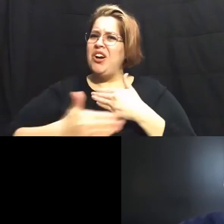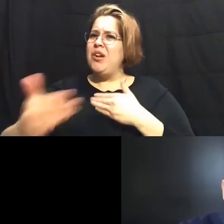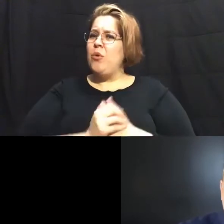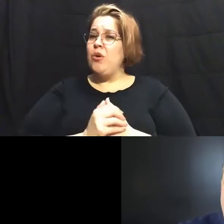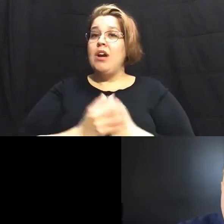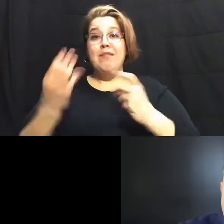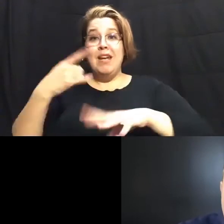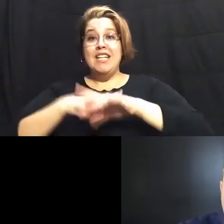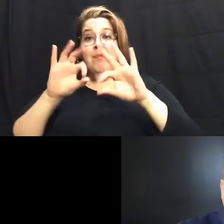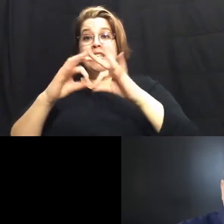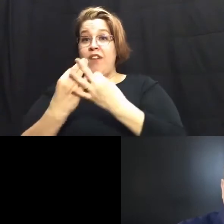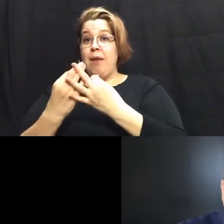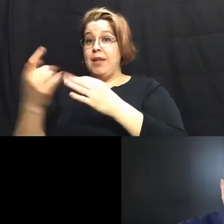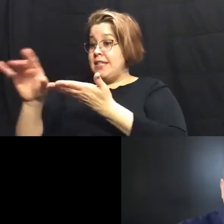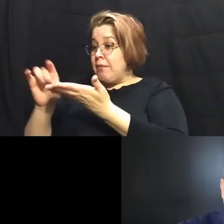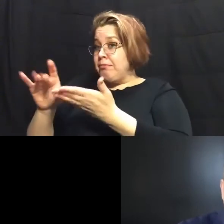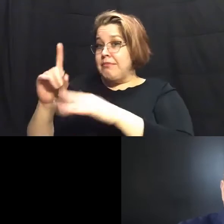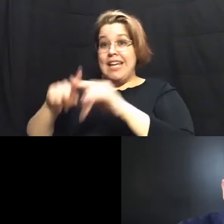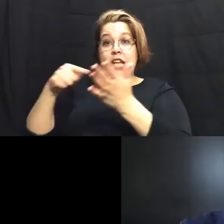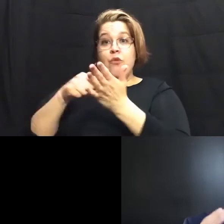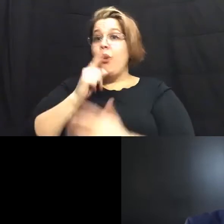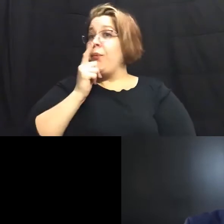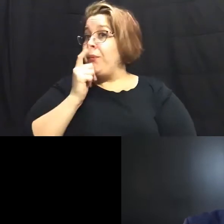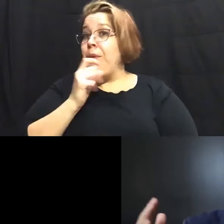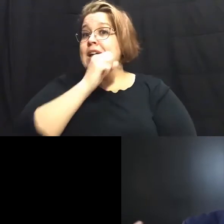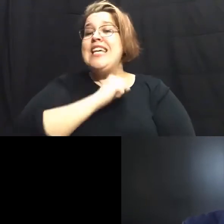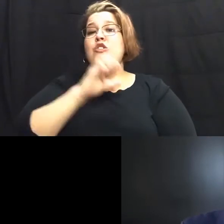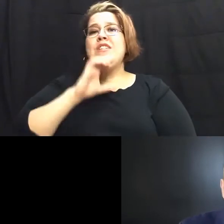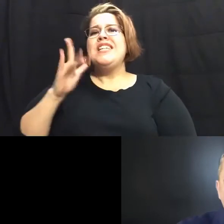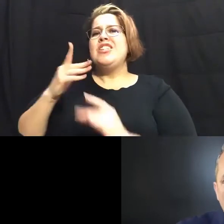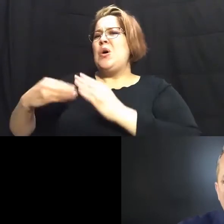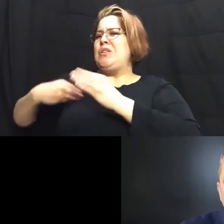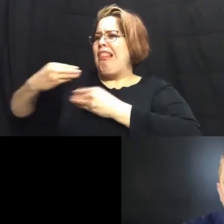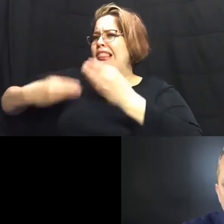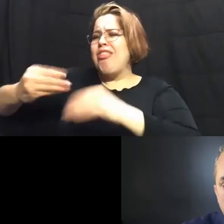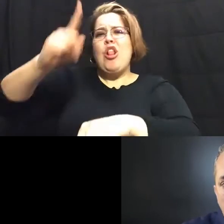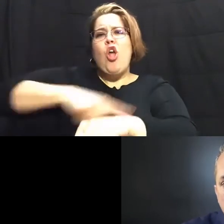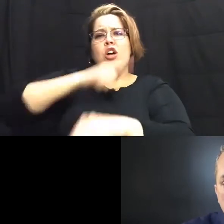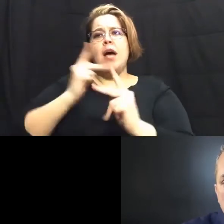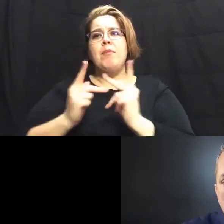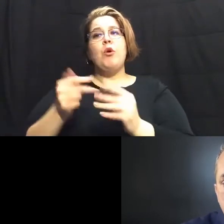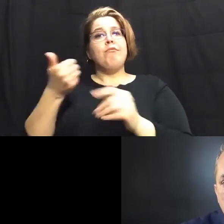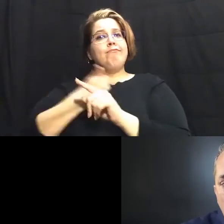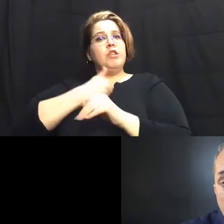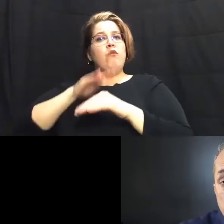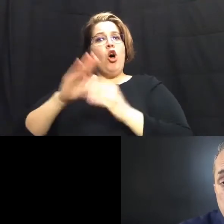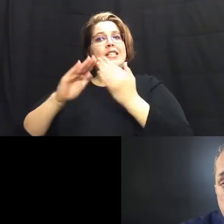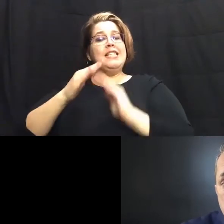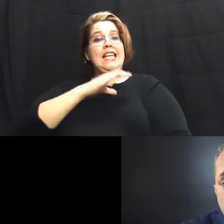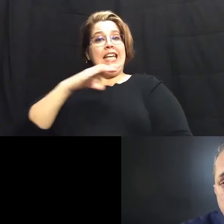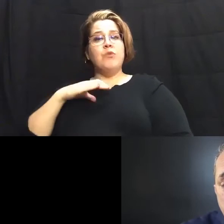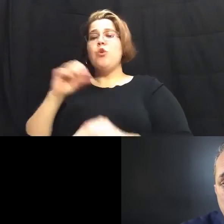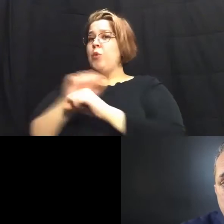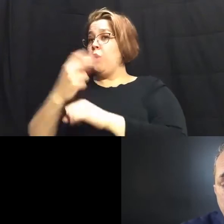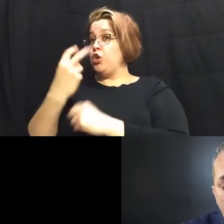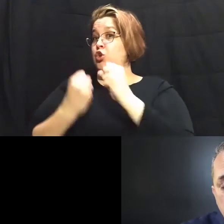the families that get priced out are our seniors the legacy homeowners so when i was on the city council we worked for two years